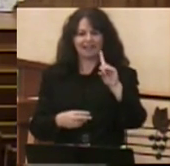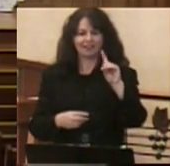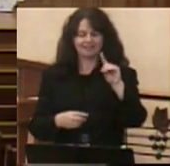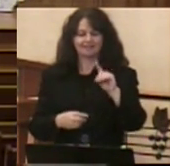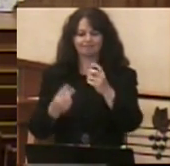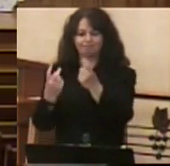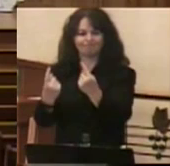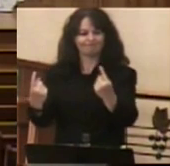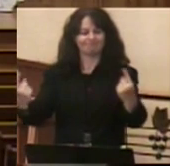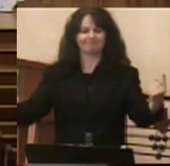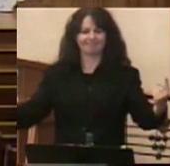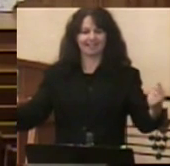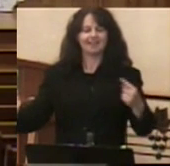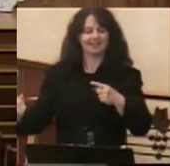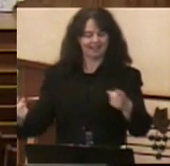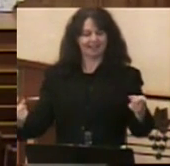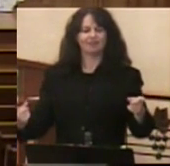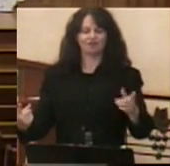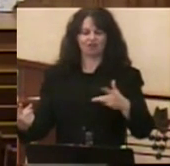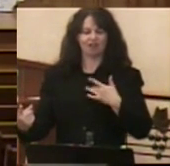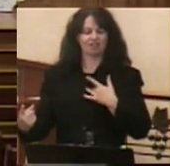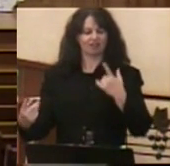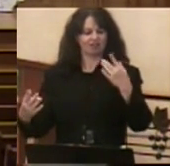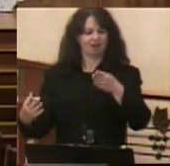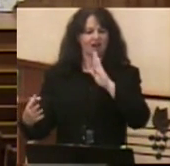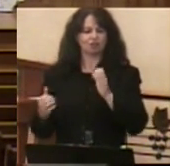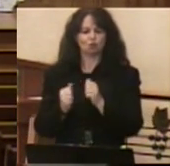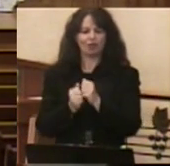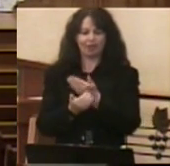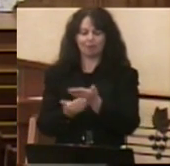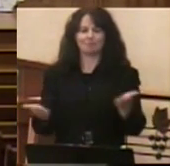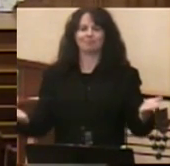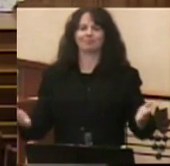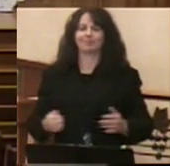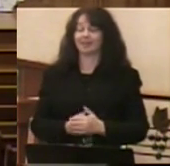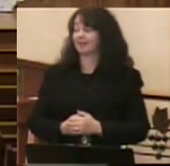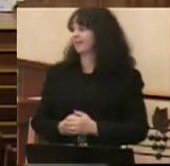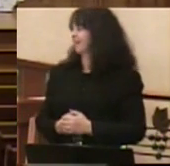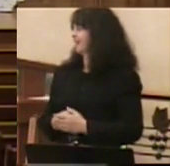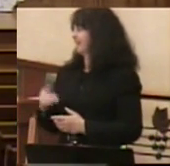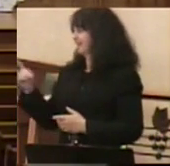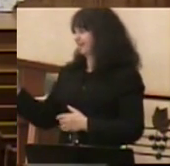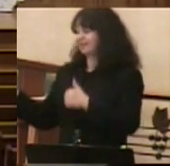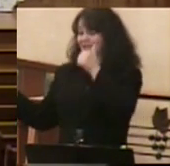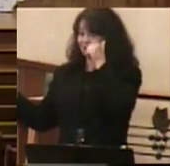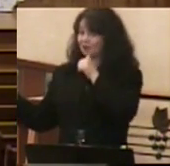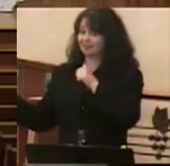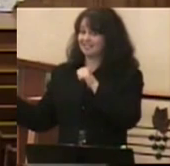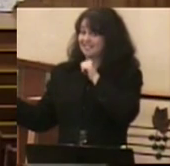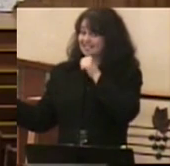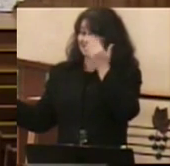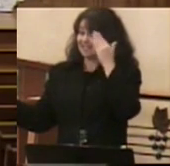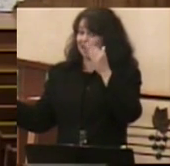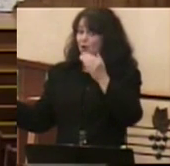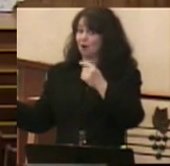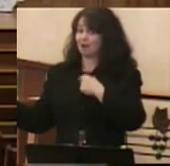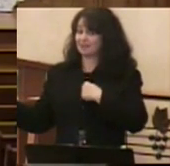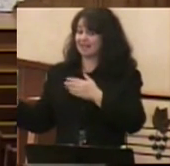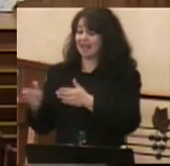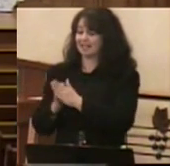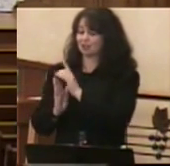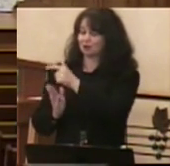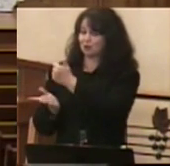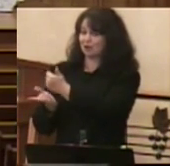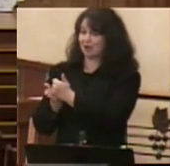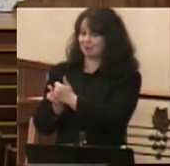one of those who was confirmed. She's being very helpful today. She did not know I was going to have her do this. So Caitlin, come on up here. After we